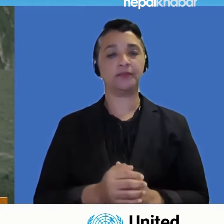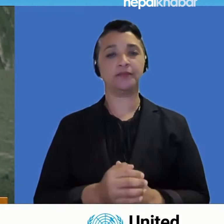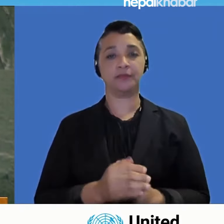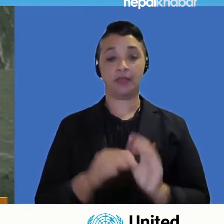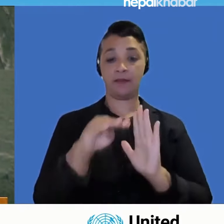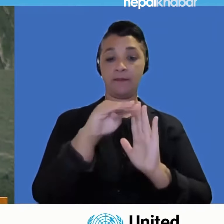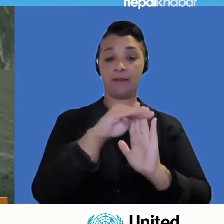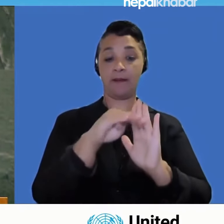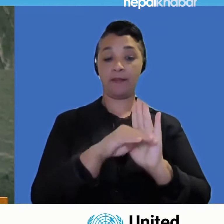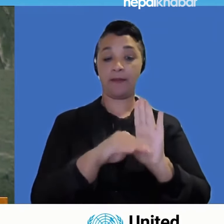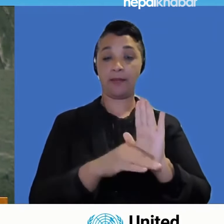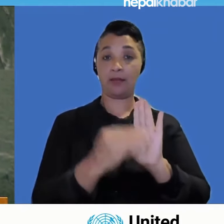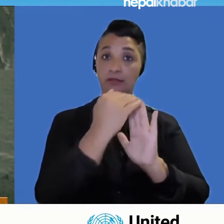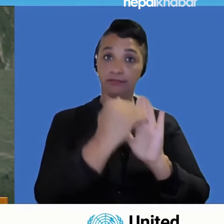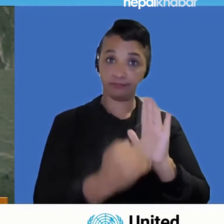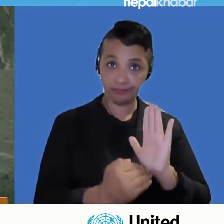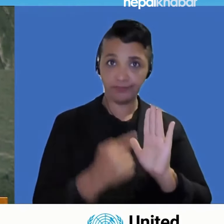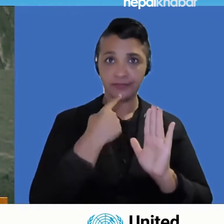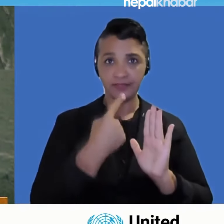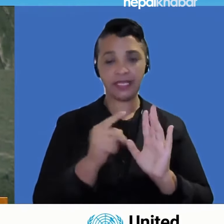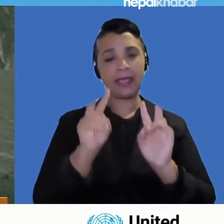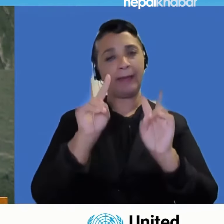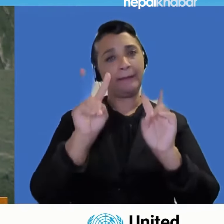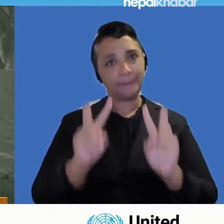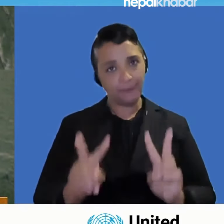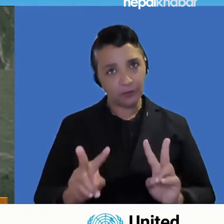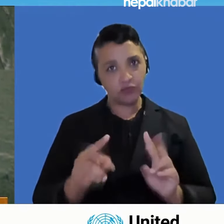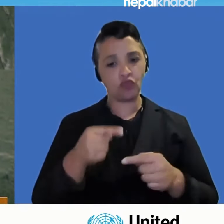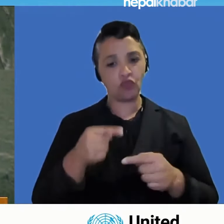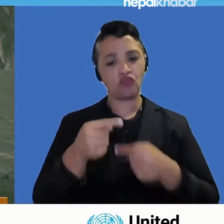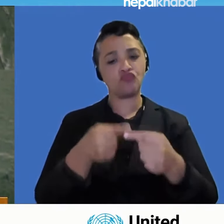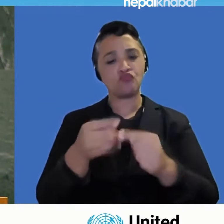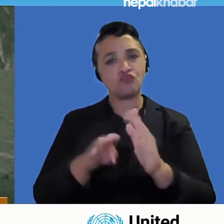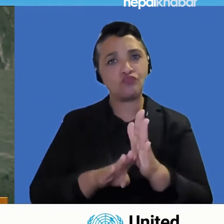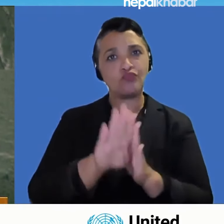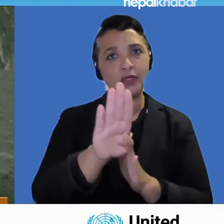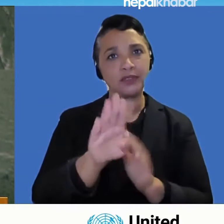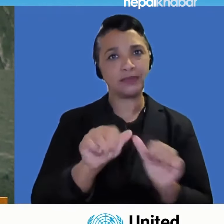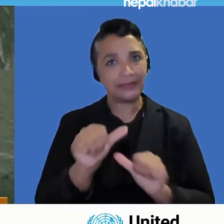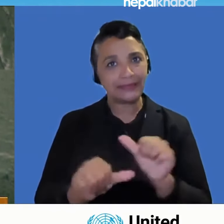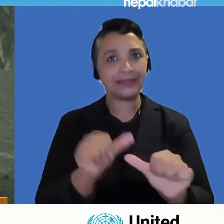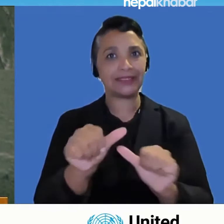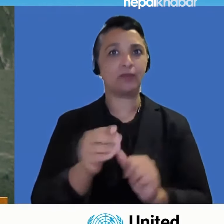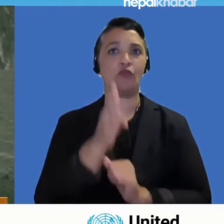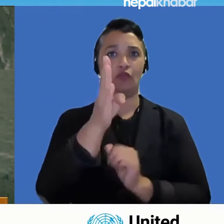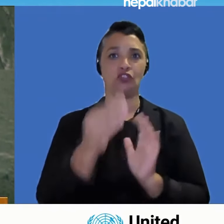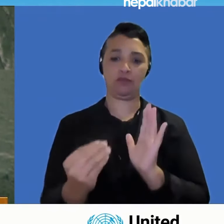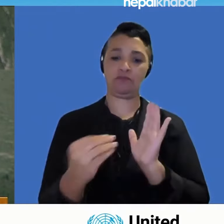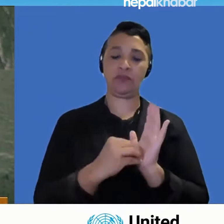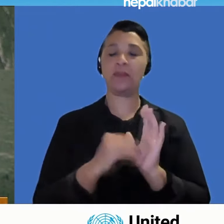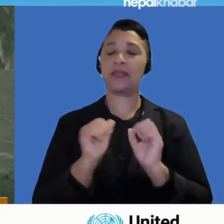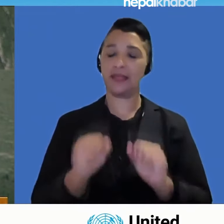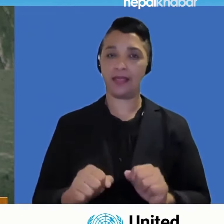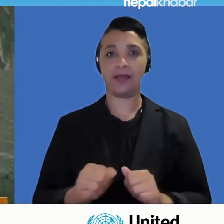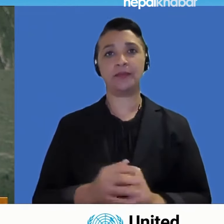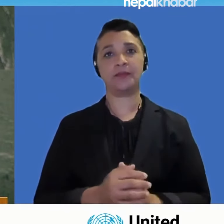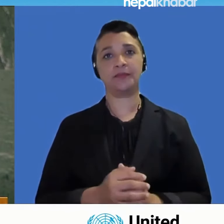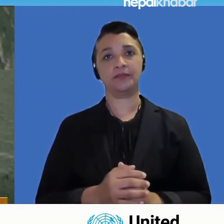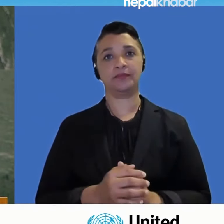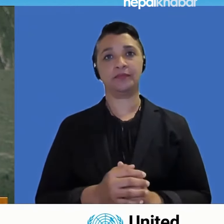future generations, a generations, as a new commitment to